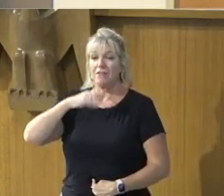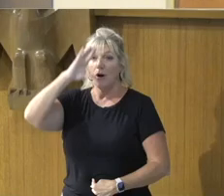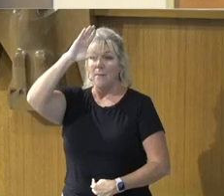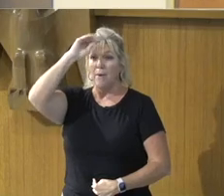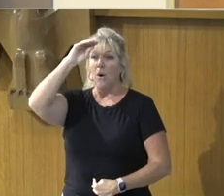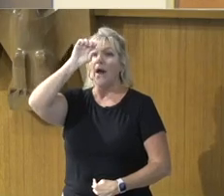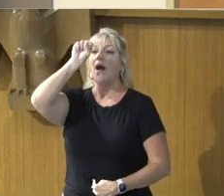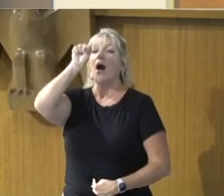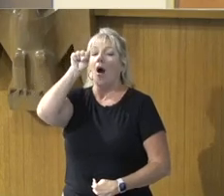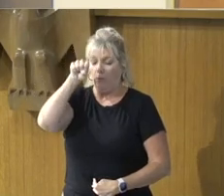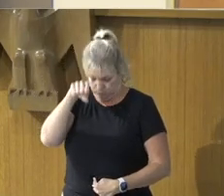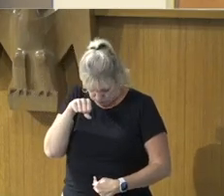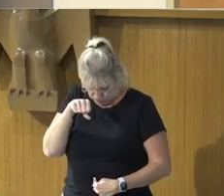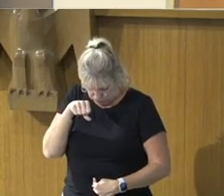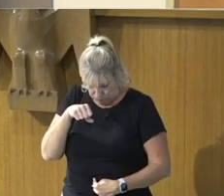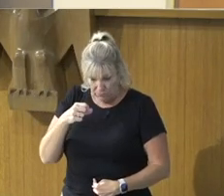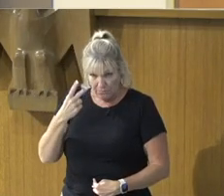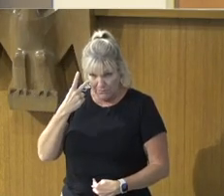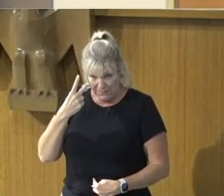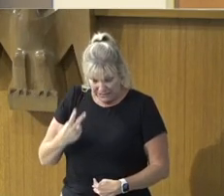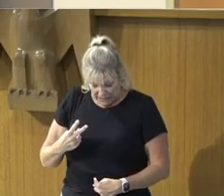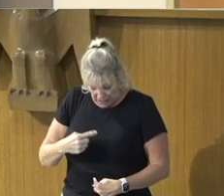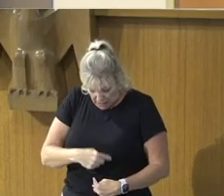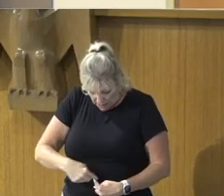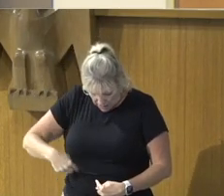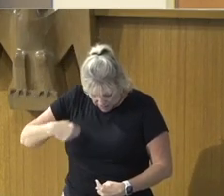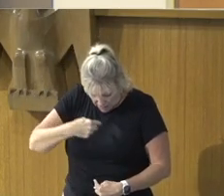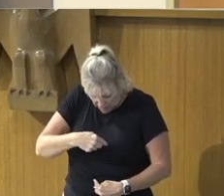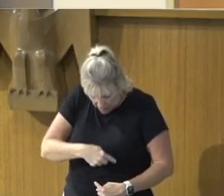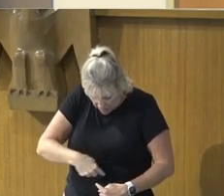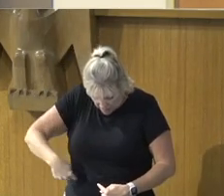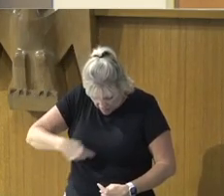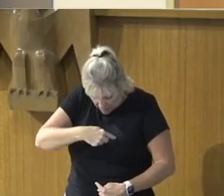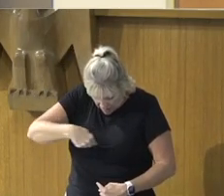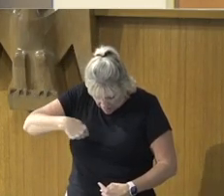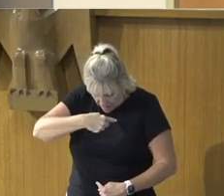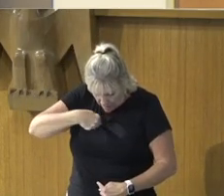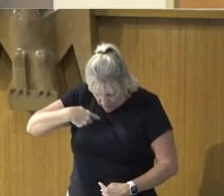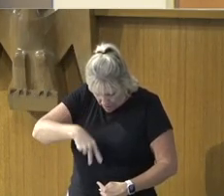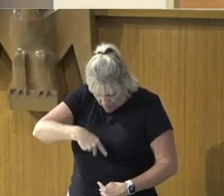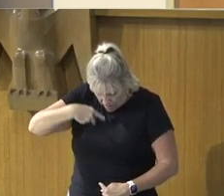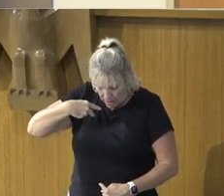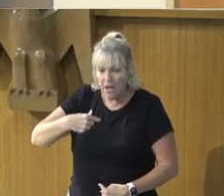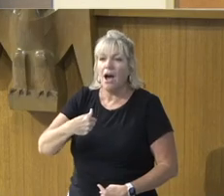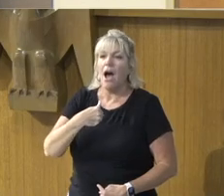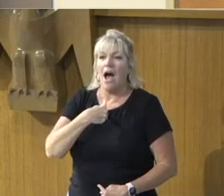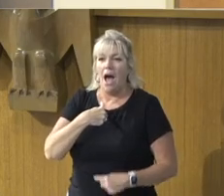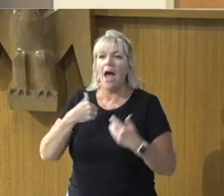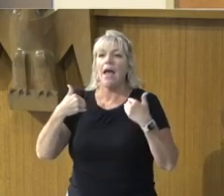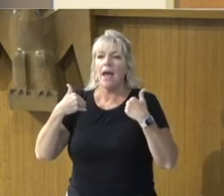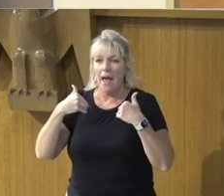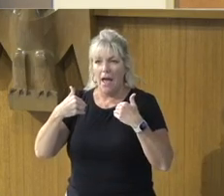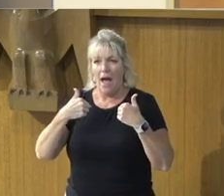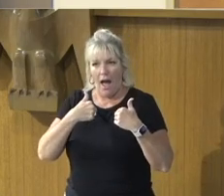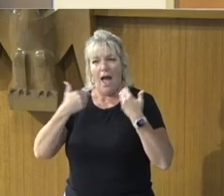Ever got resting on his, Chest when he was depressed, He would read it that way, I am somebody,